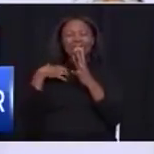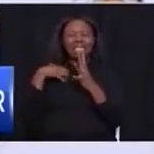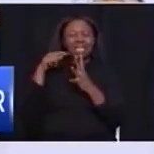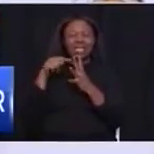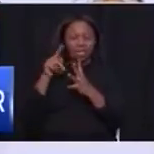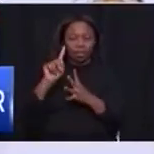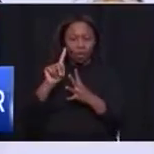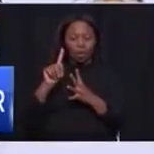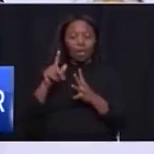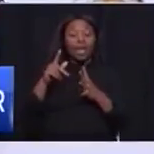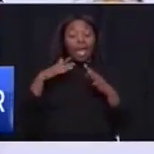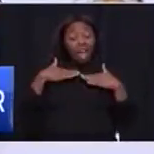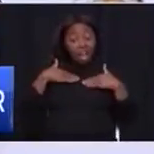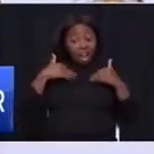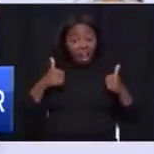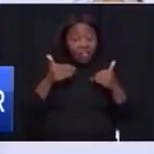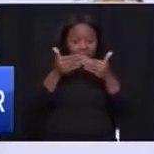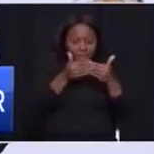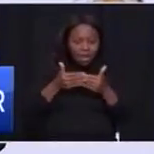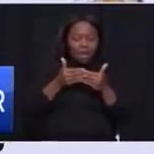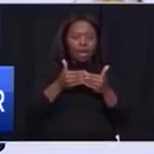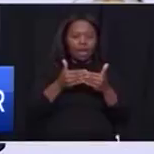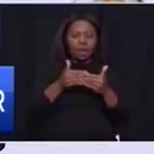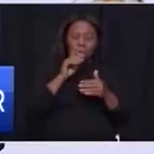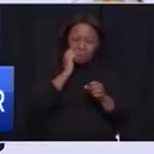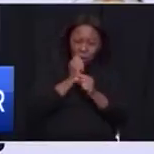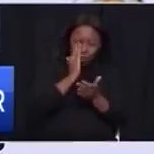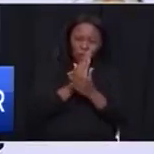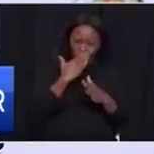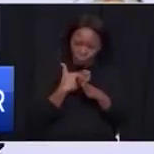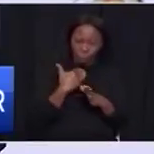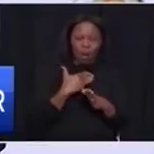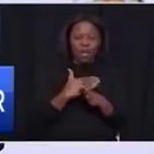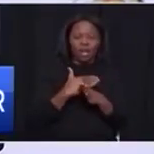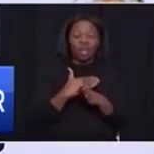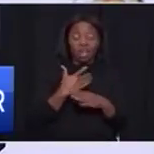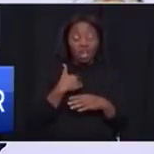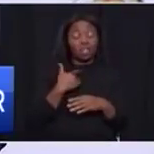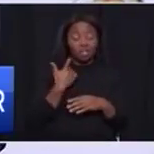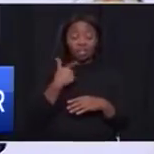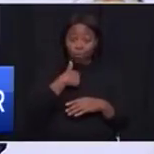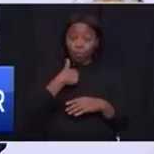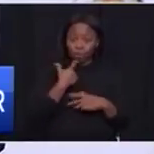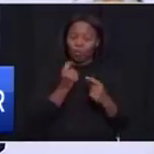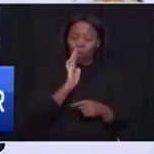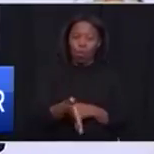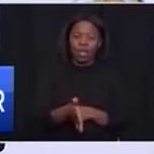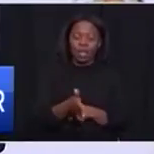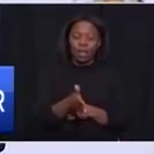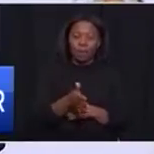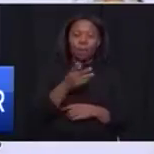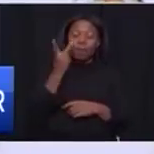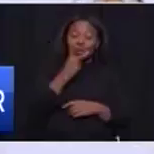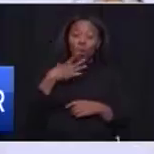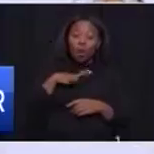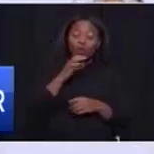Let's make health care work where it matters most. And we will do that. We also want to ensure